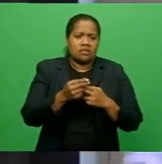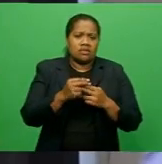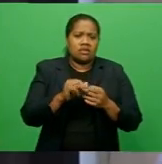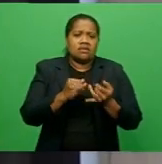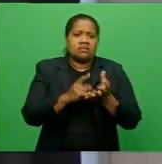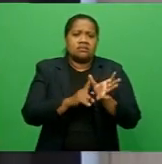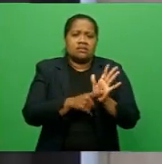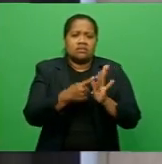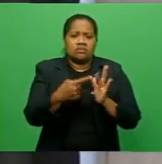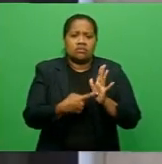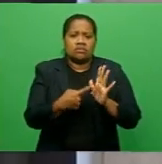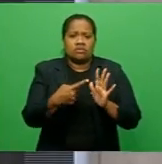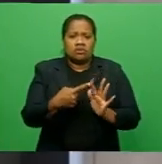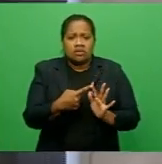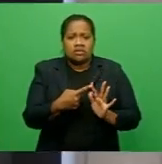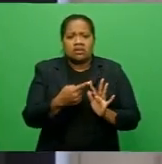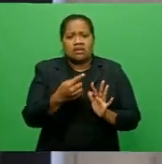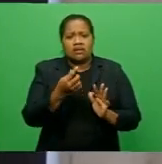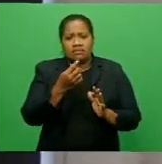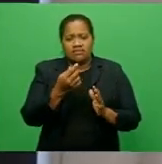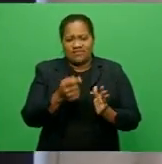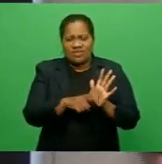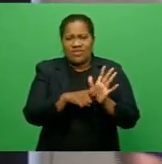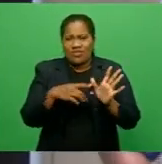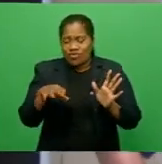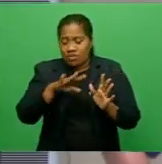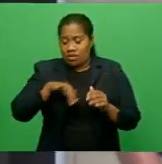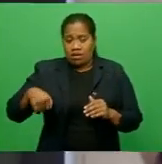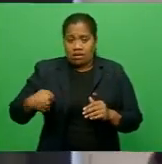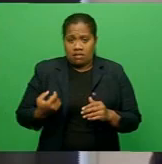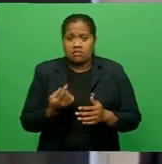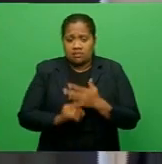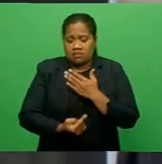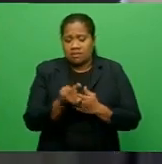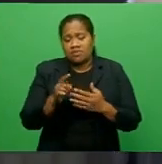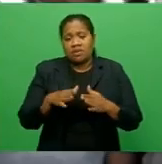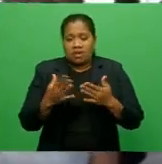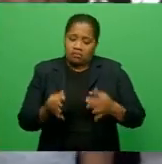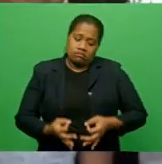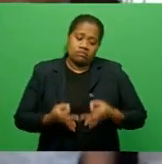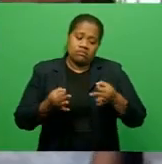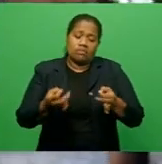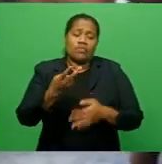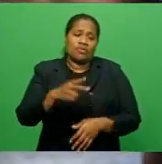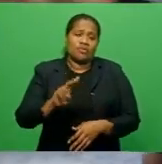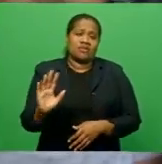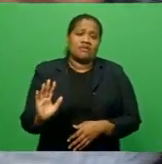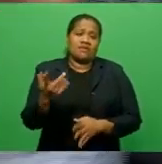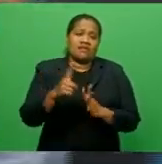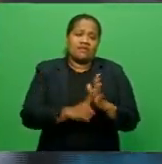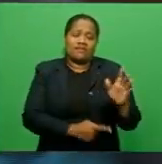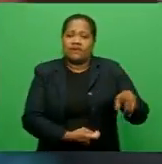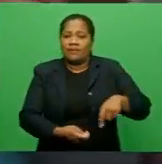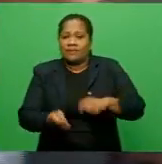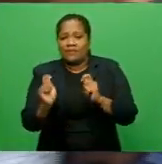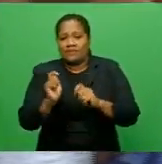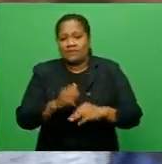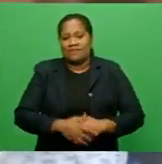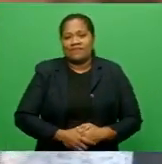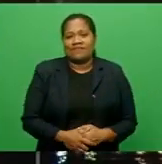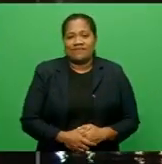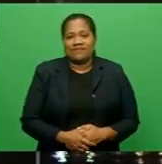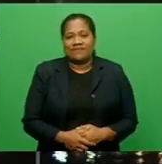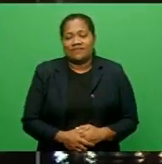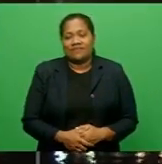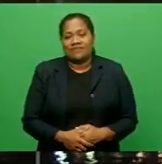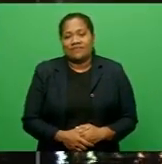nor the defense has any objection. The matter has been adjourned to 25th January. Apiniso Angardovu, FBC News.